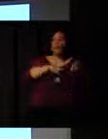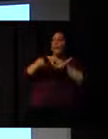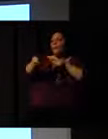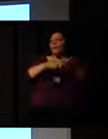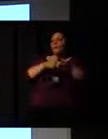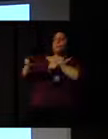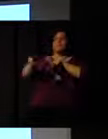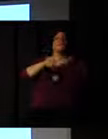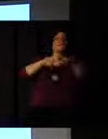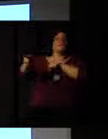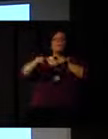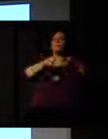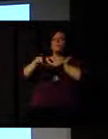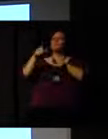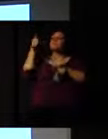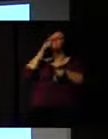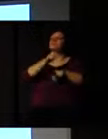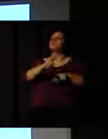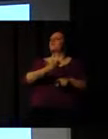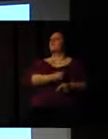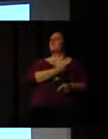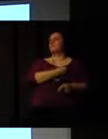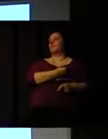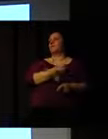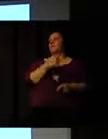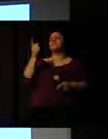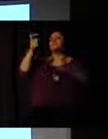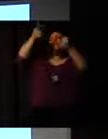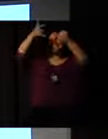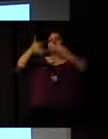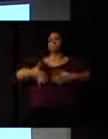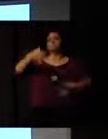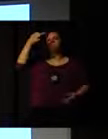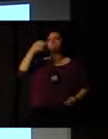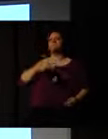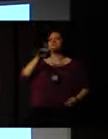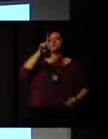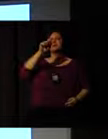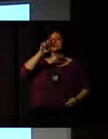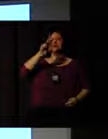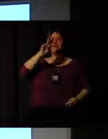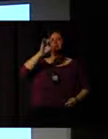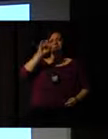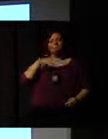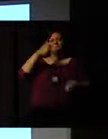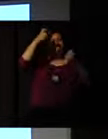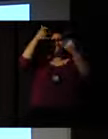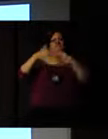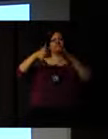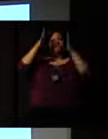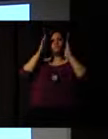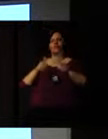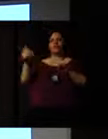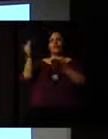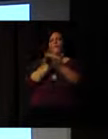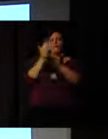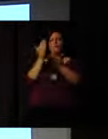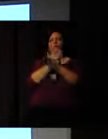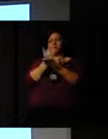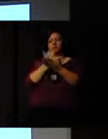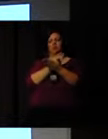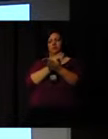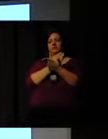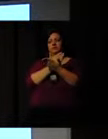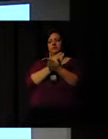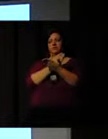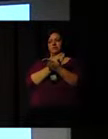as it has been well explained by Darwin in its idea of the struggle for life. At the